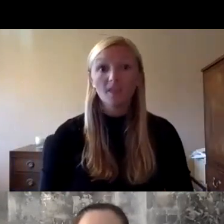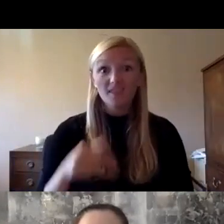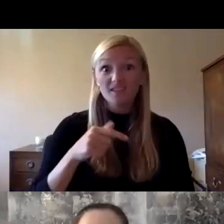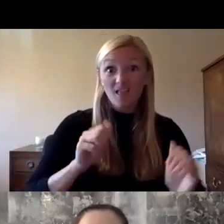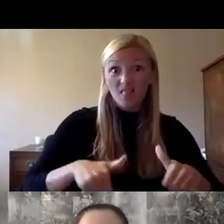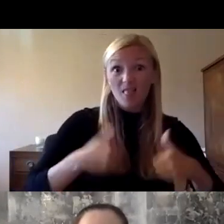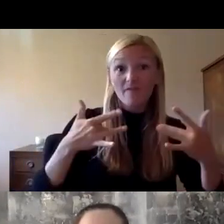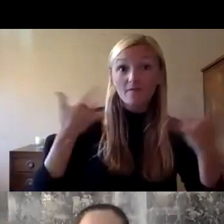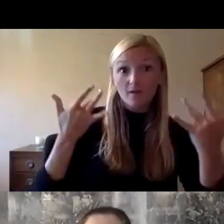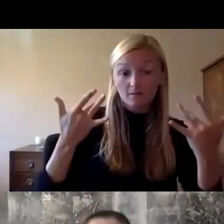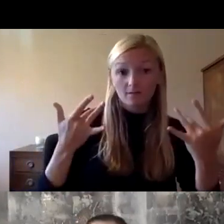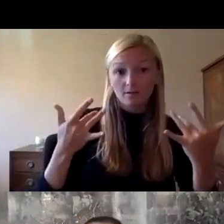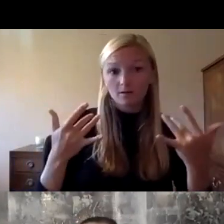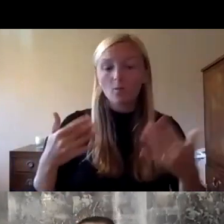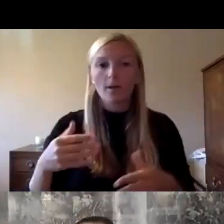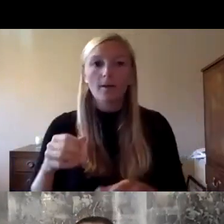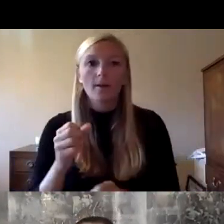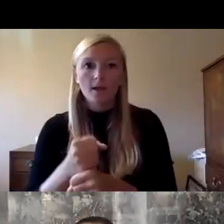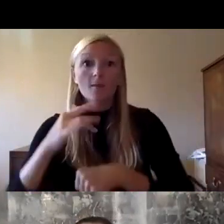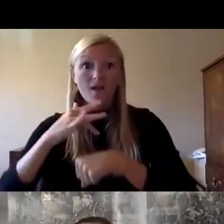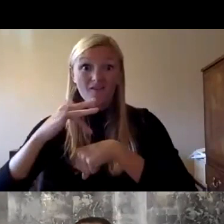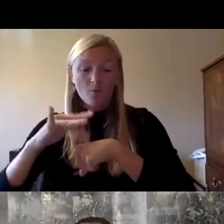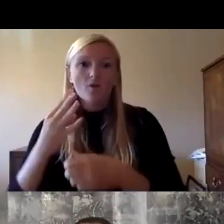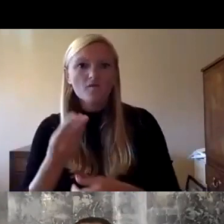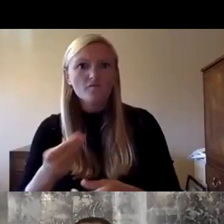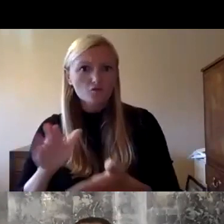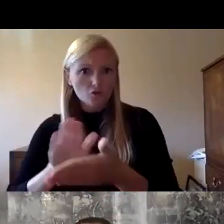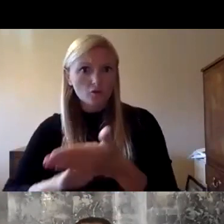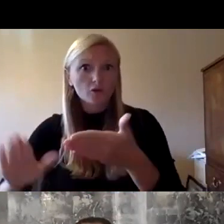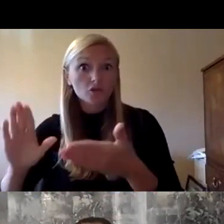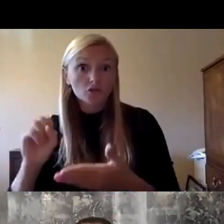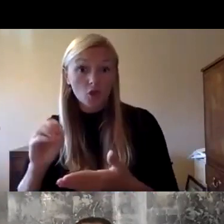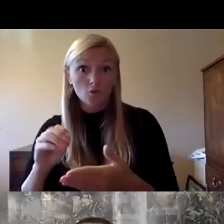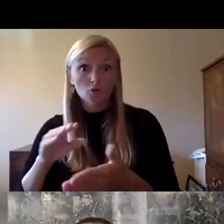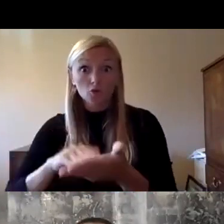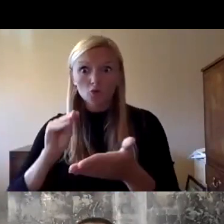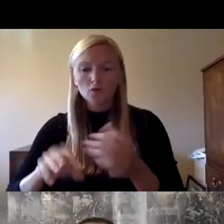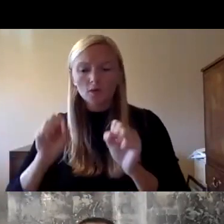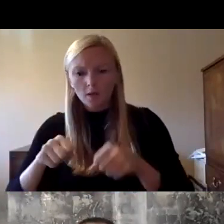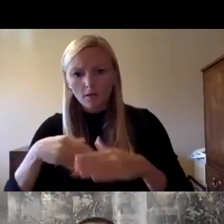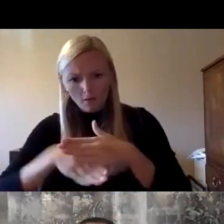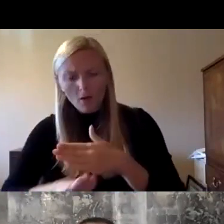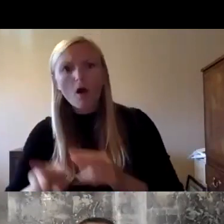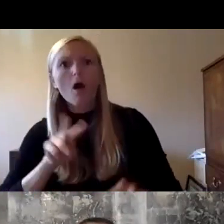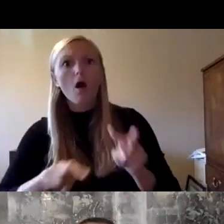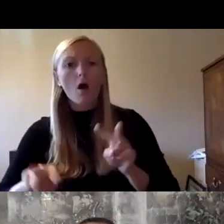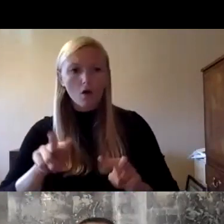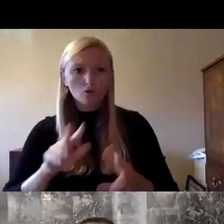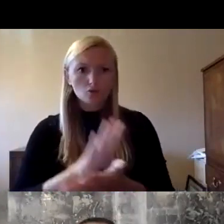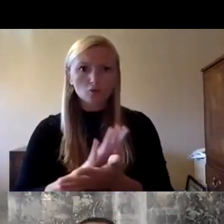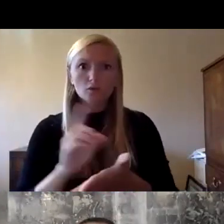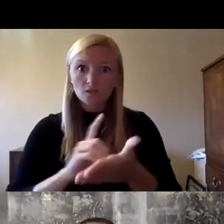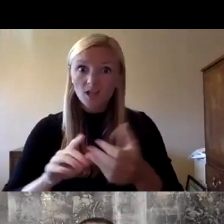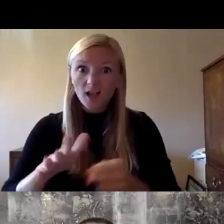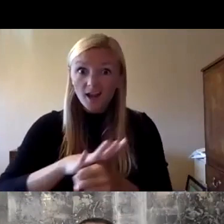we're making these webinars available to several universities to introduce students to the school design field potentially even as